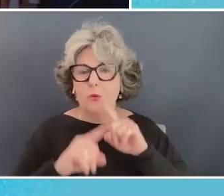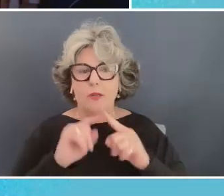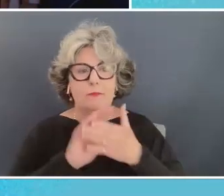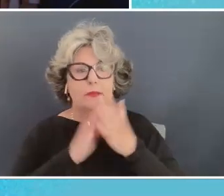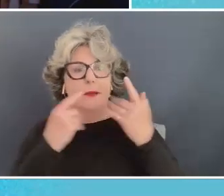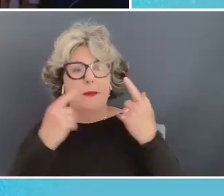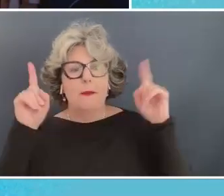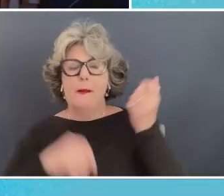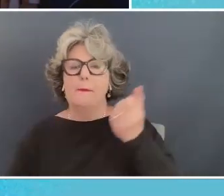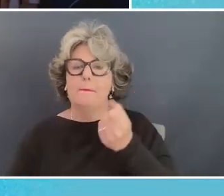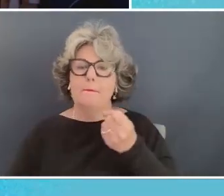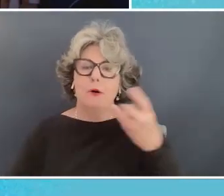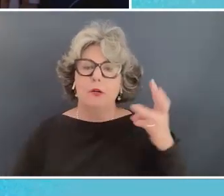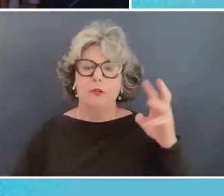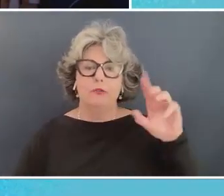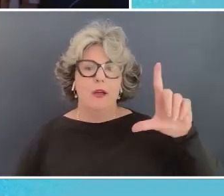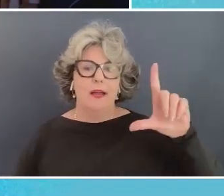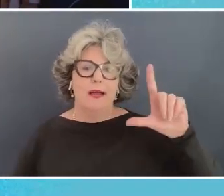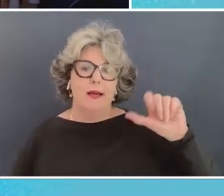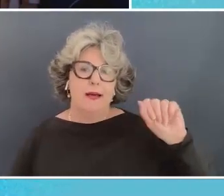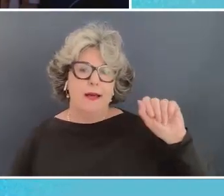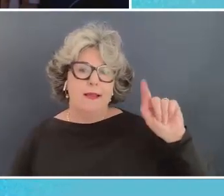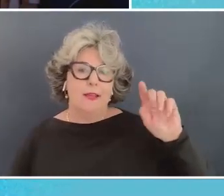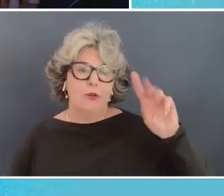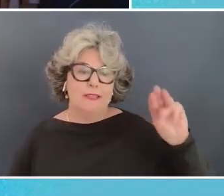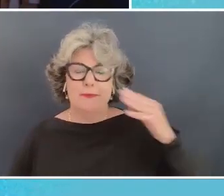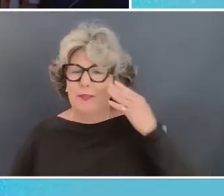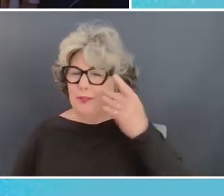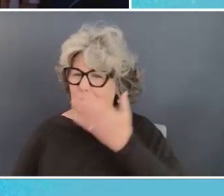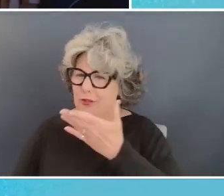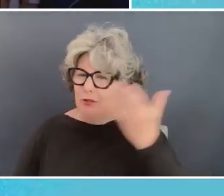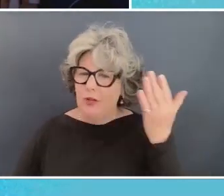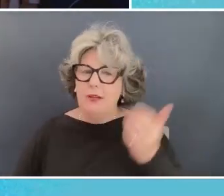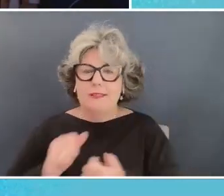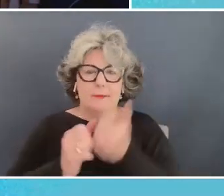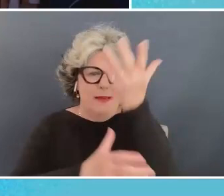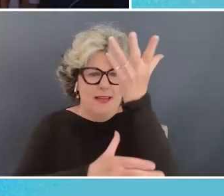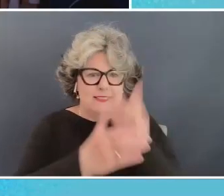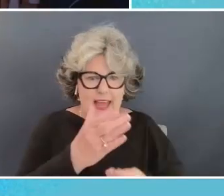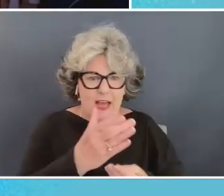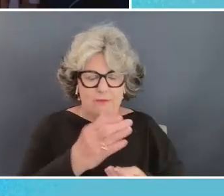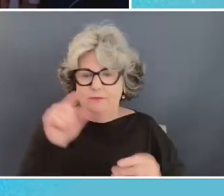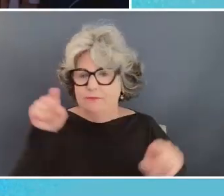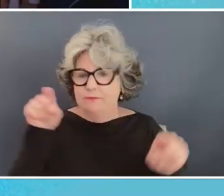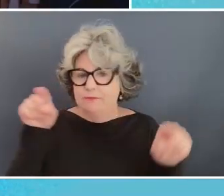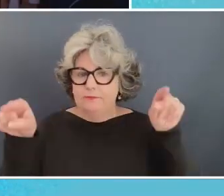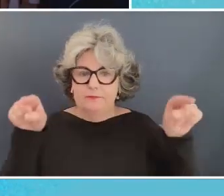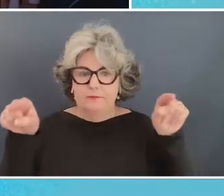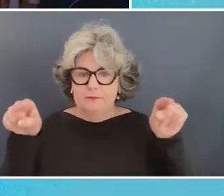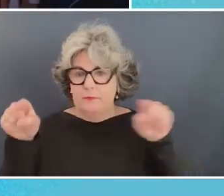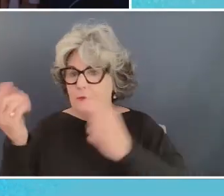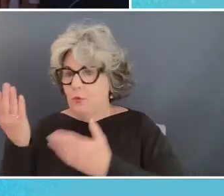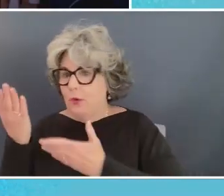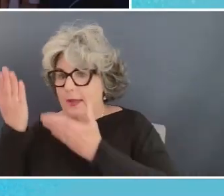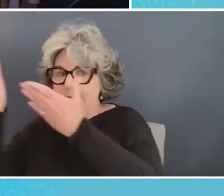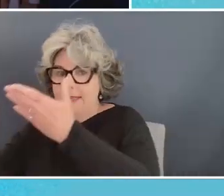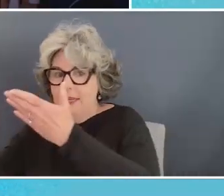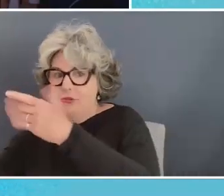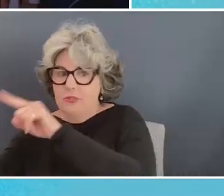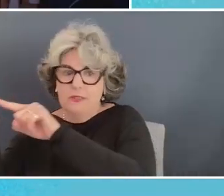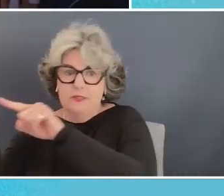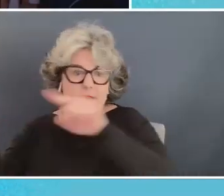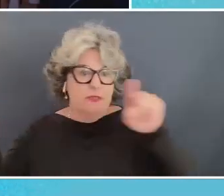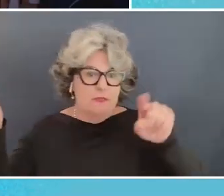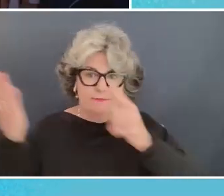multilateralism but as you all know there is a vast gap again between those recommendations and the